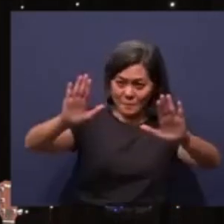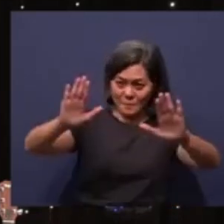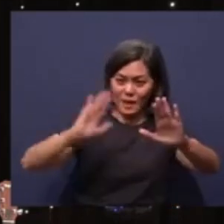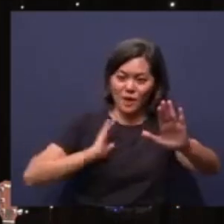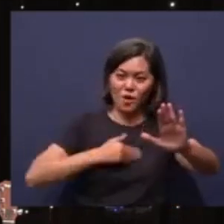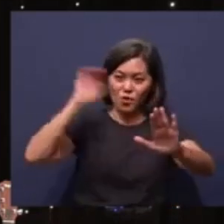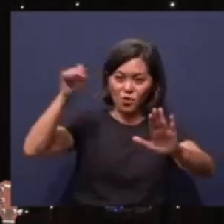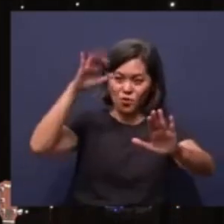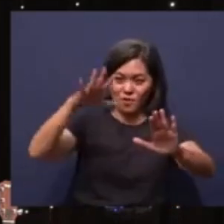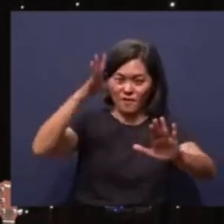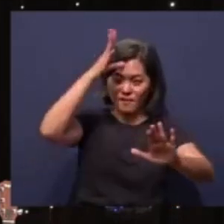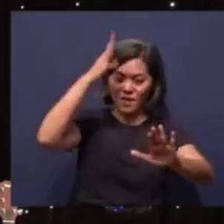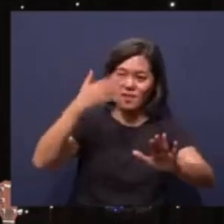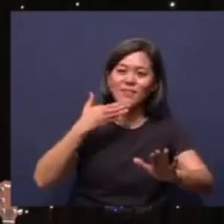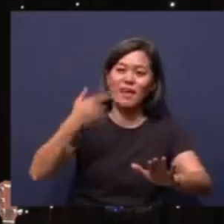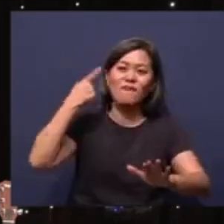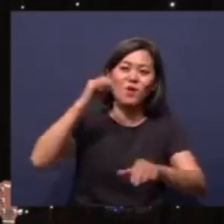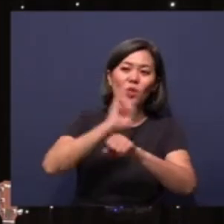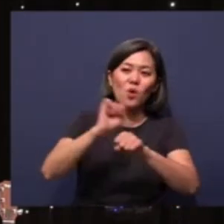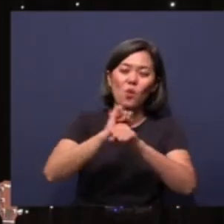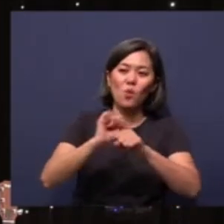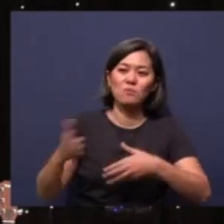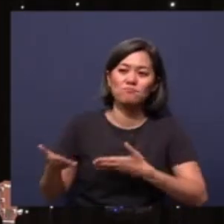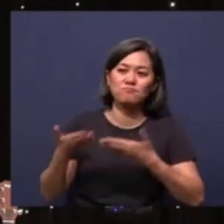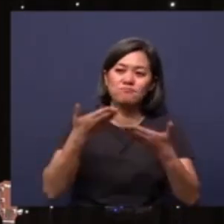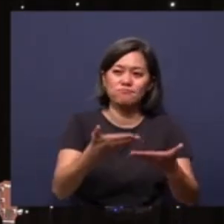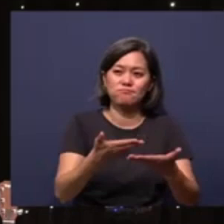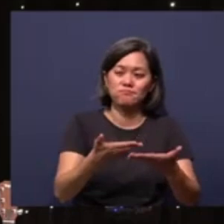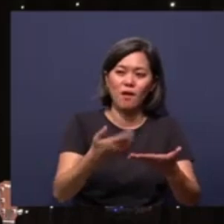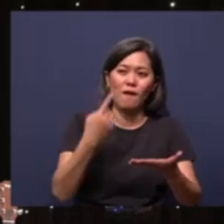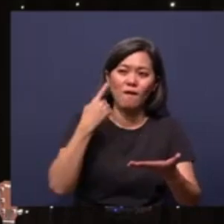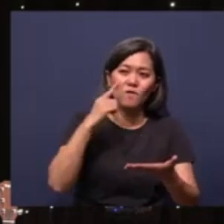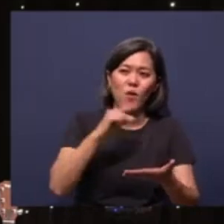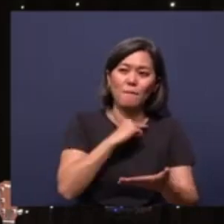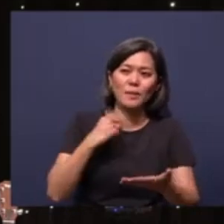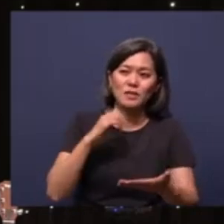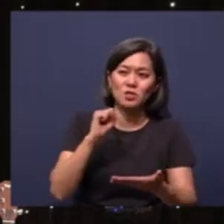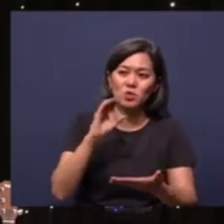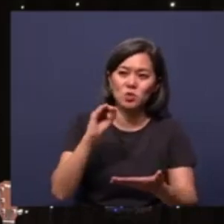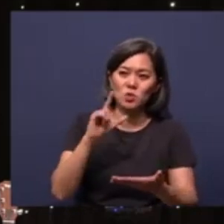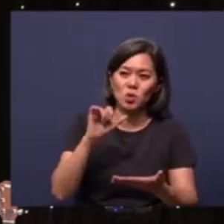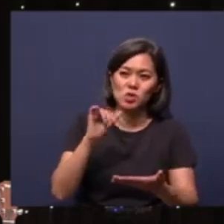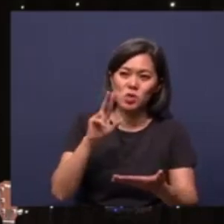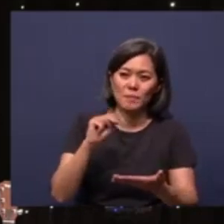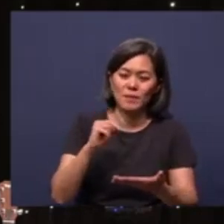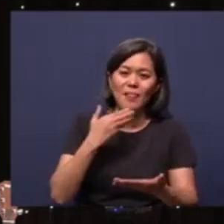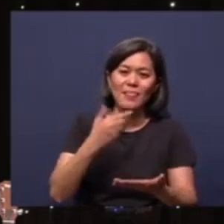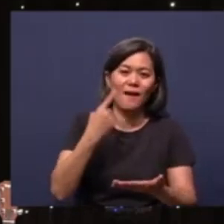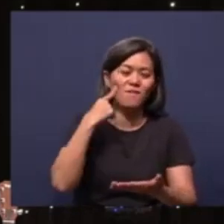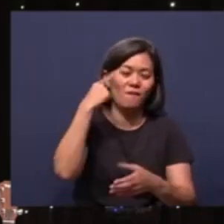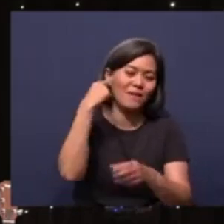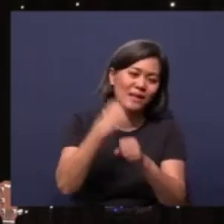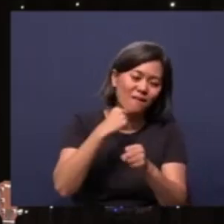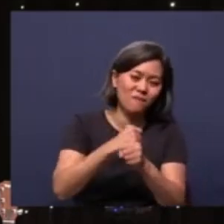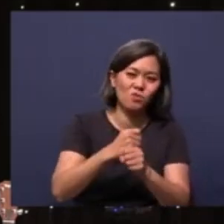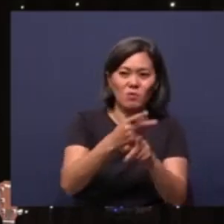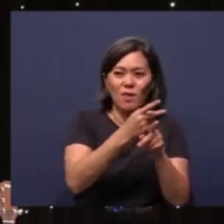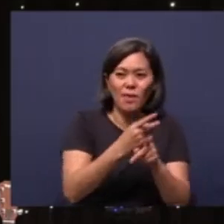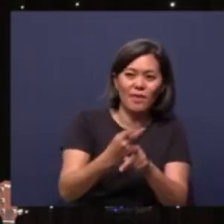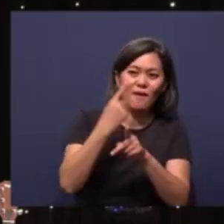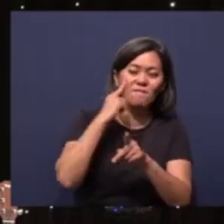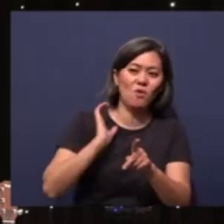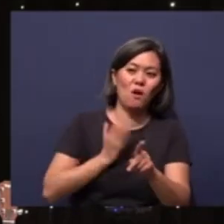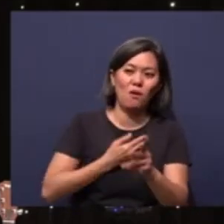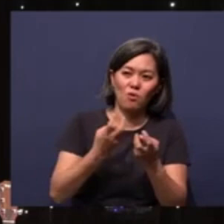Father, thank you for the work that you have brought Pastor Solomon through, and thank you for his faithfulness to take care of our